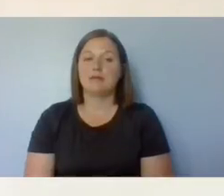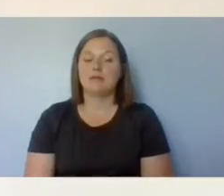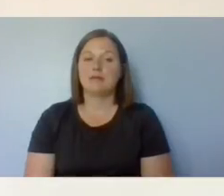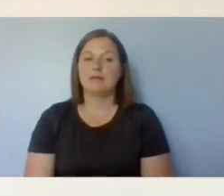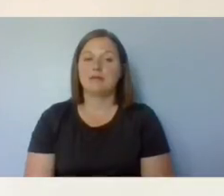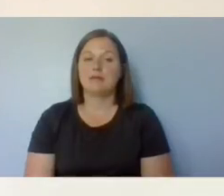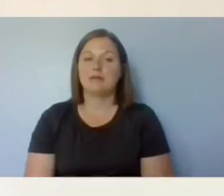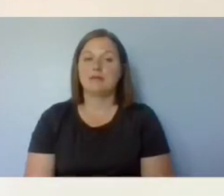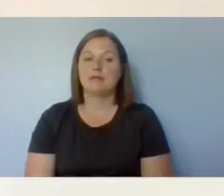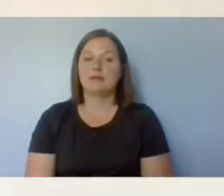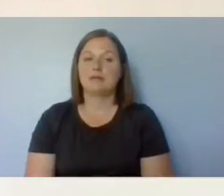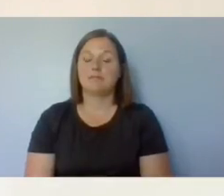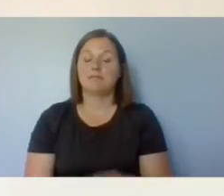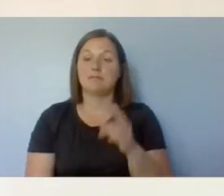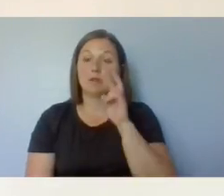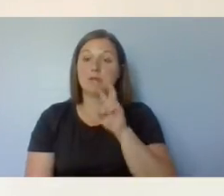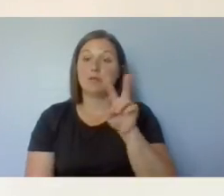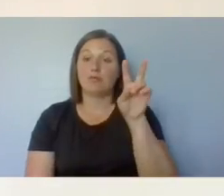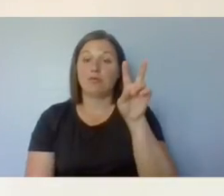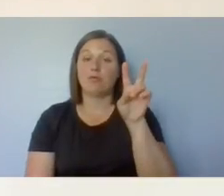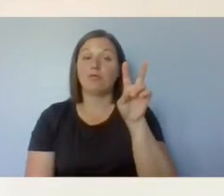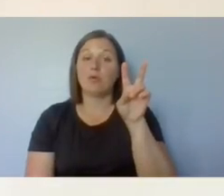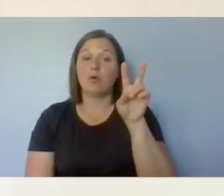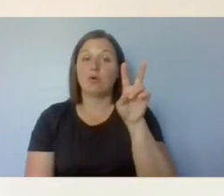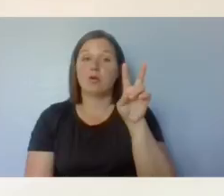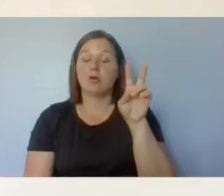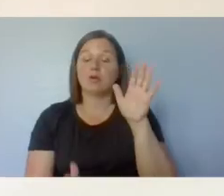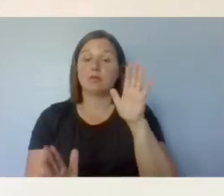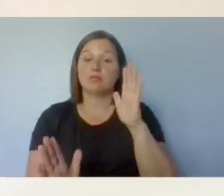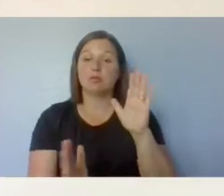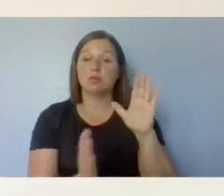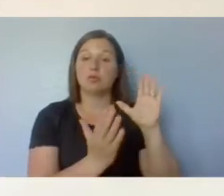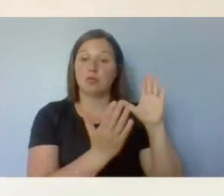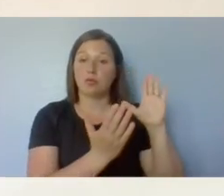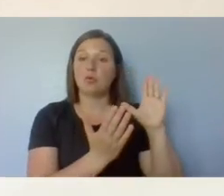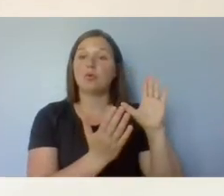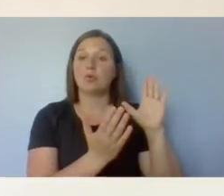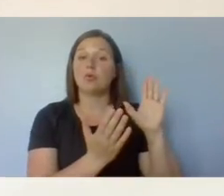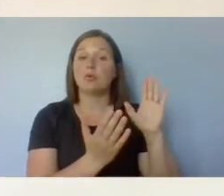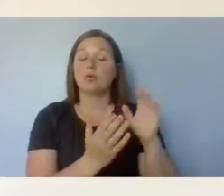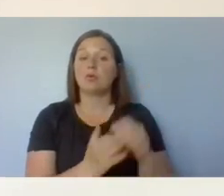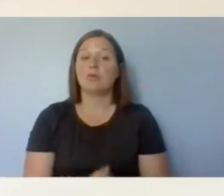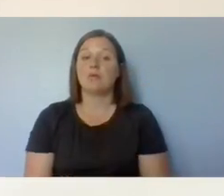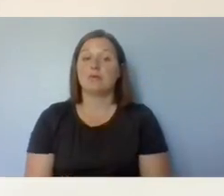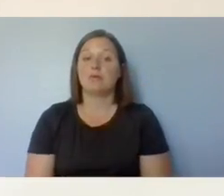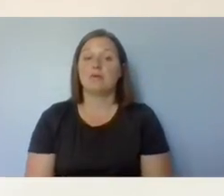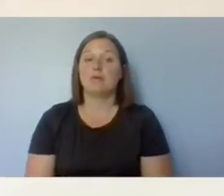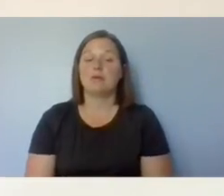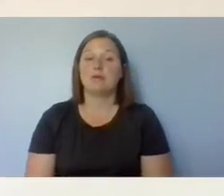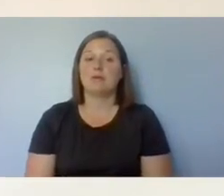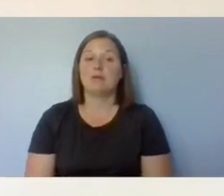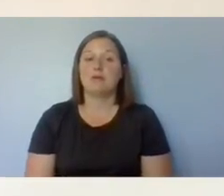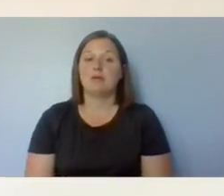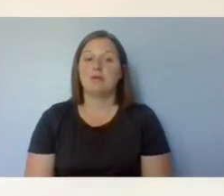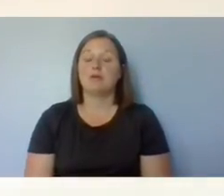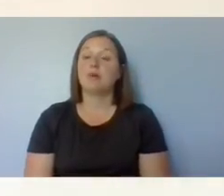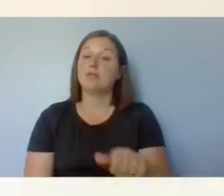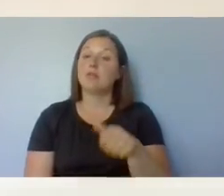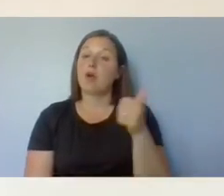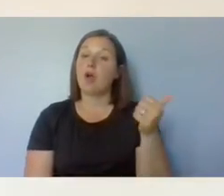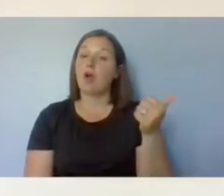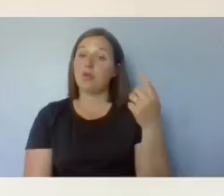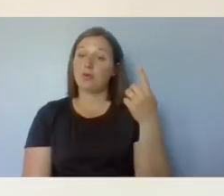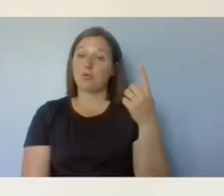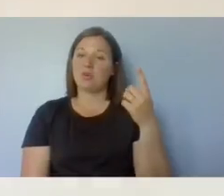Look forward at your wall. Turn yourself away. And although I'm turned away from you,